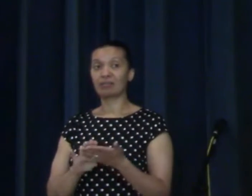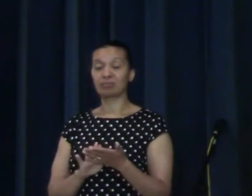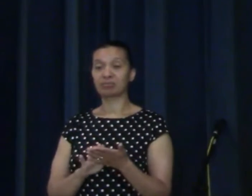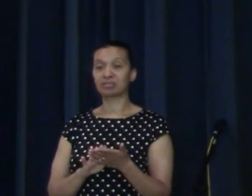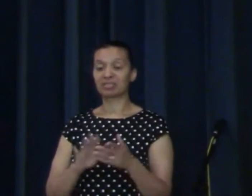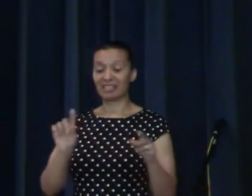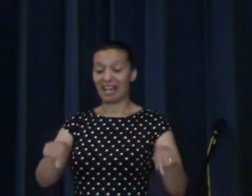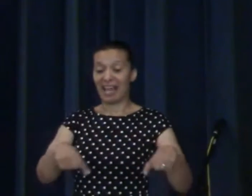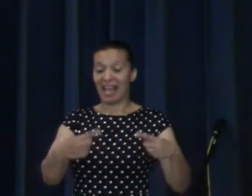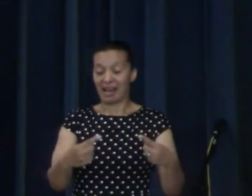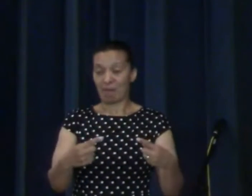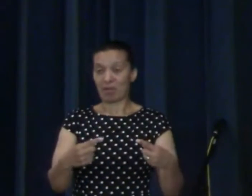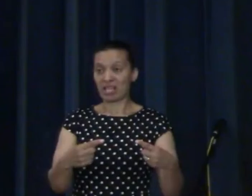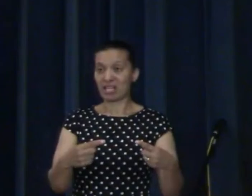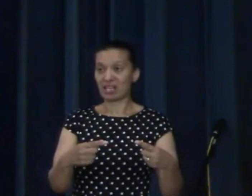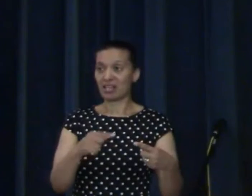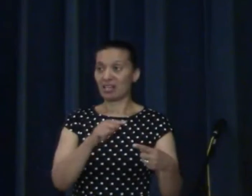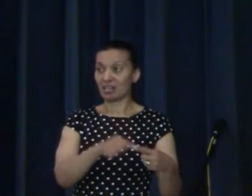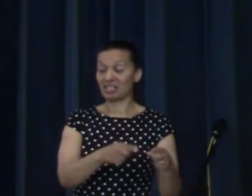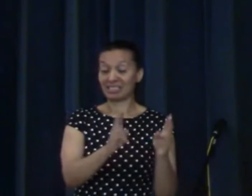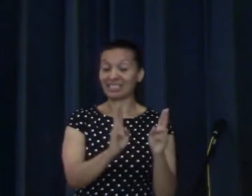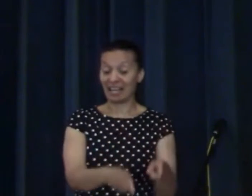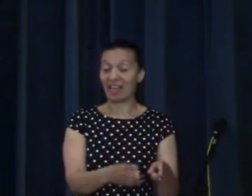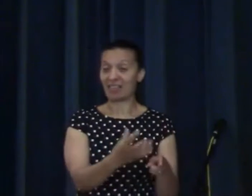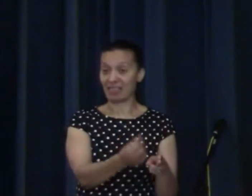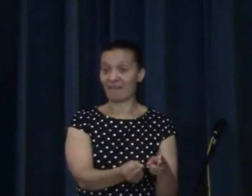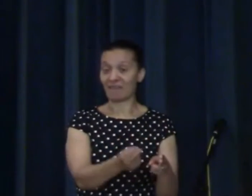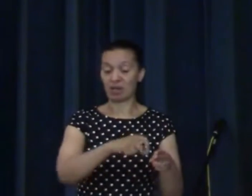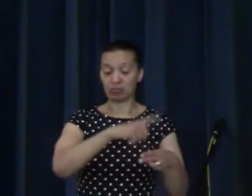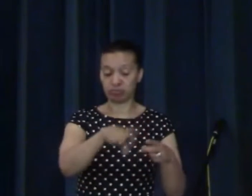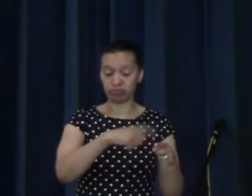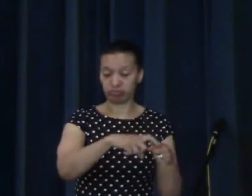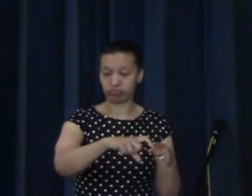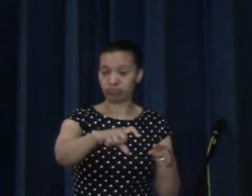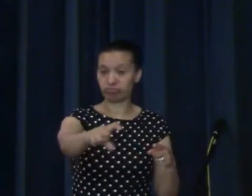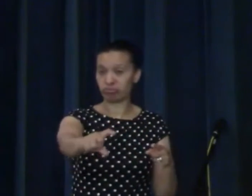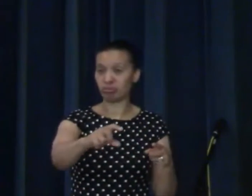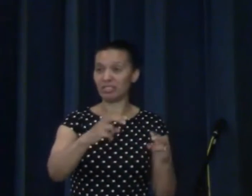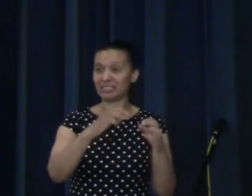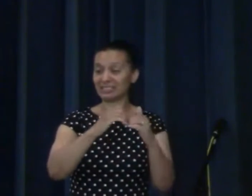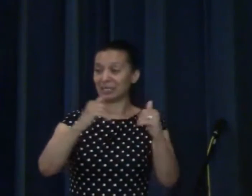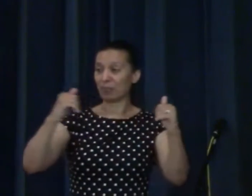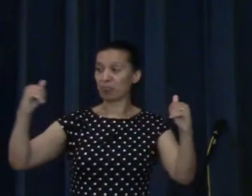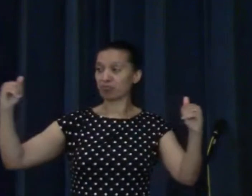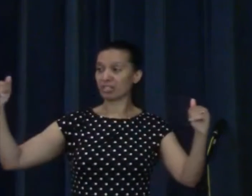His weapon, his big thing is death. Eternal separation from God.